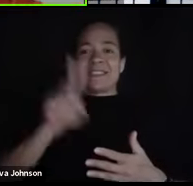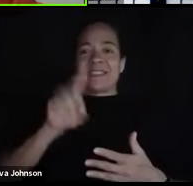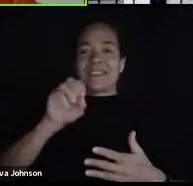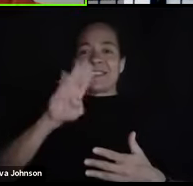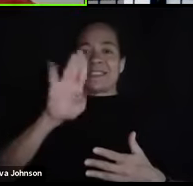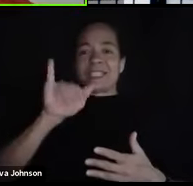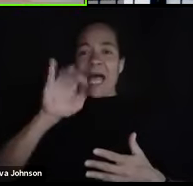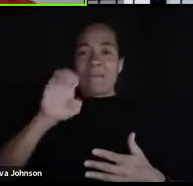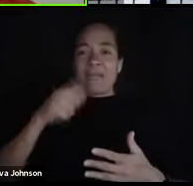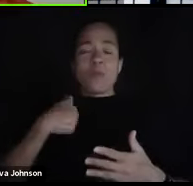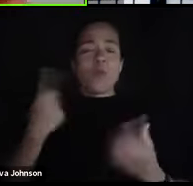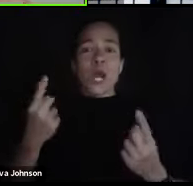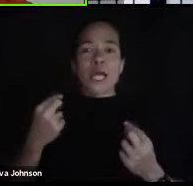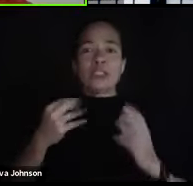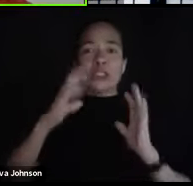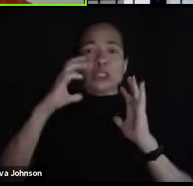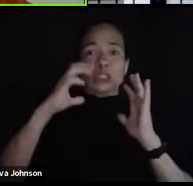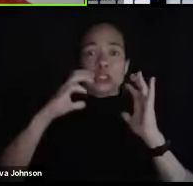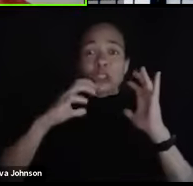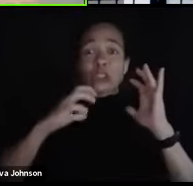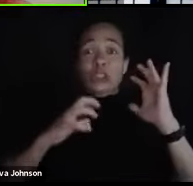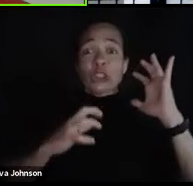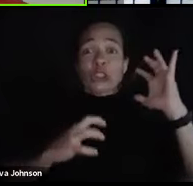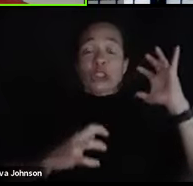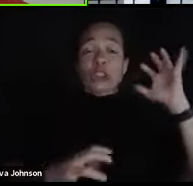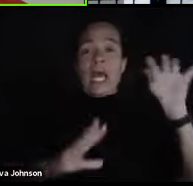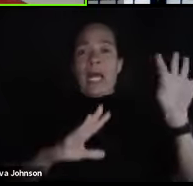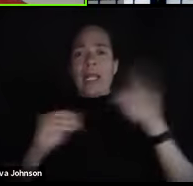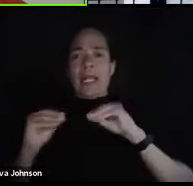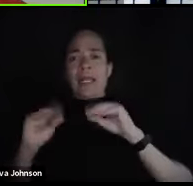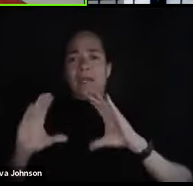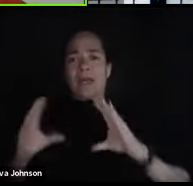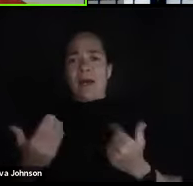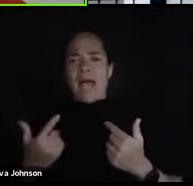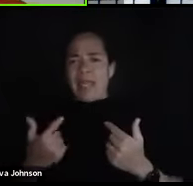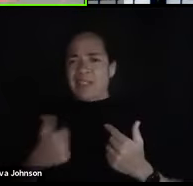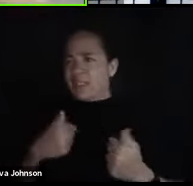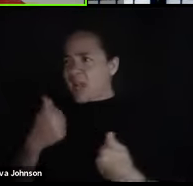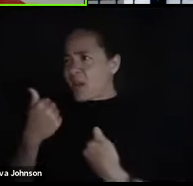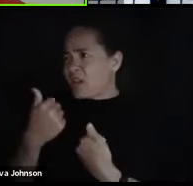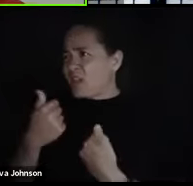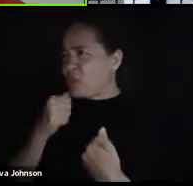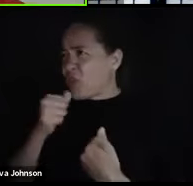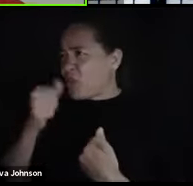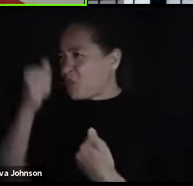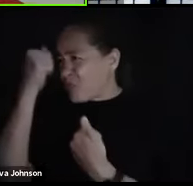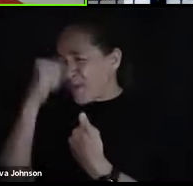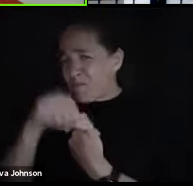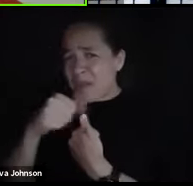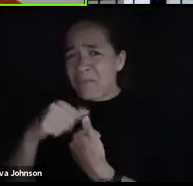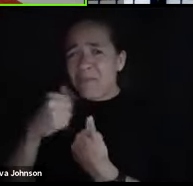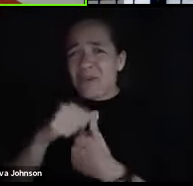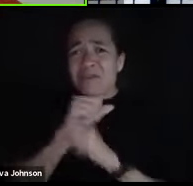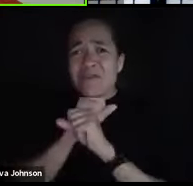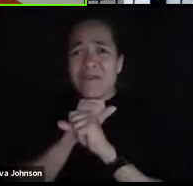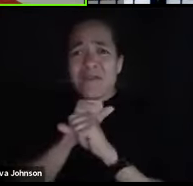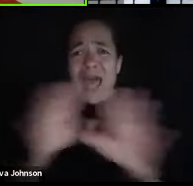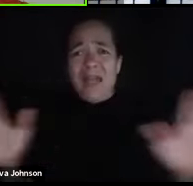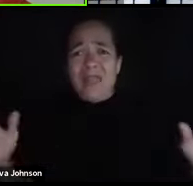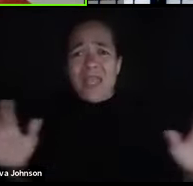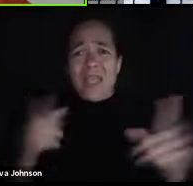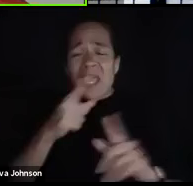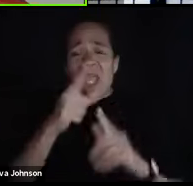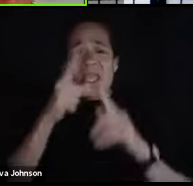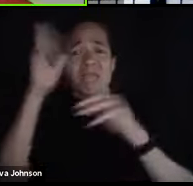the professor said, and would leave, and I would leave the classroom and say, I don't even remember being in that class. I don't remember a word that my professor said. It is